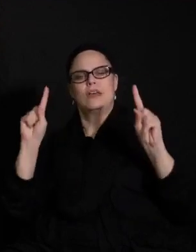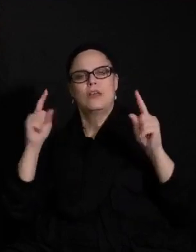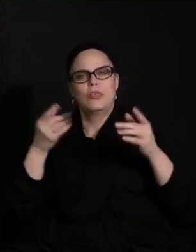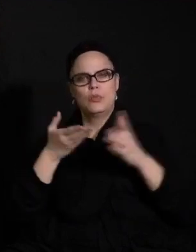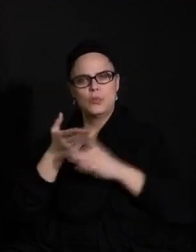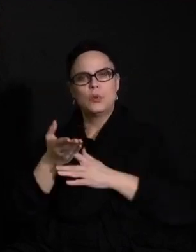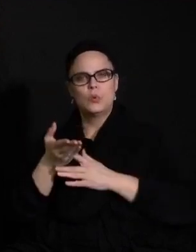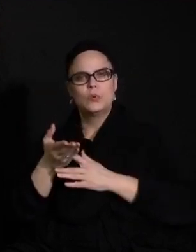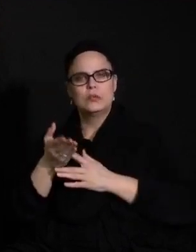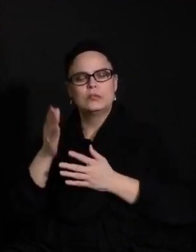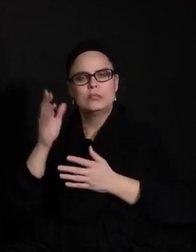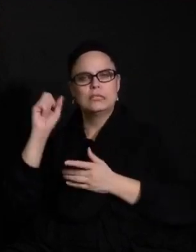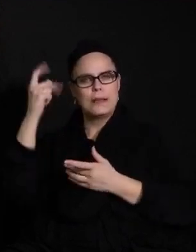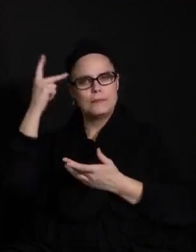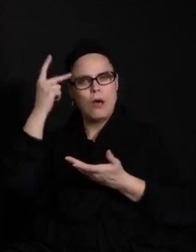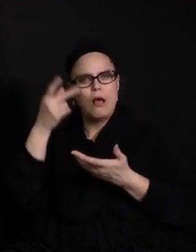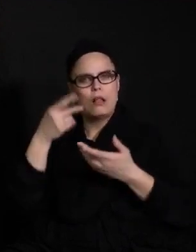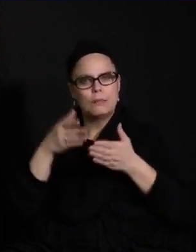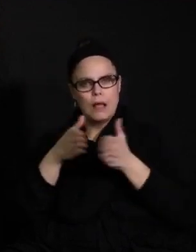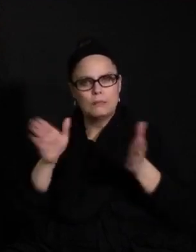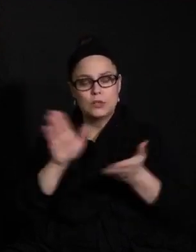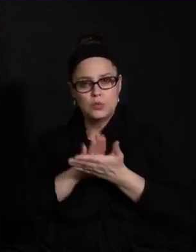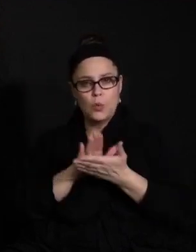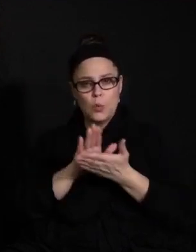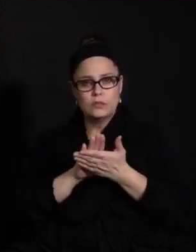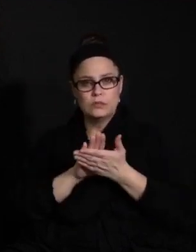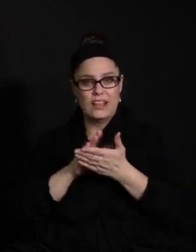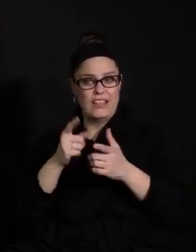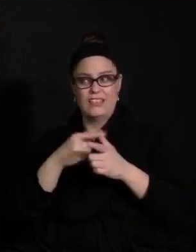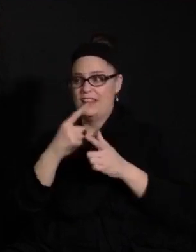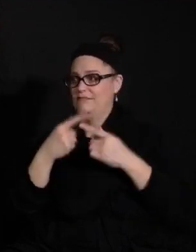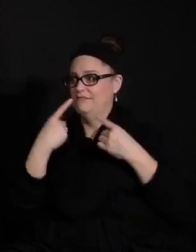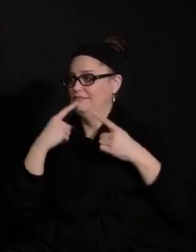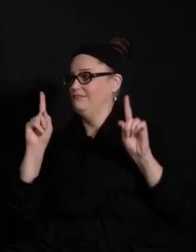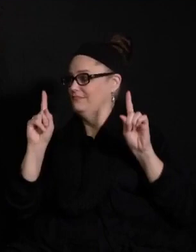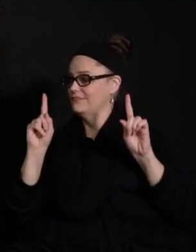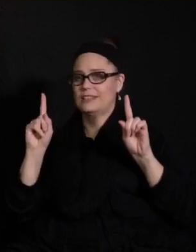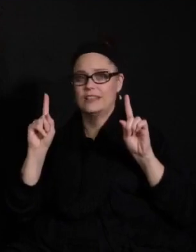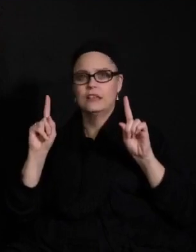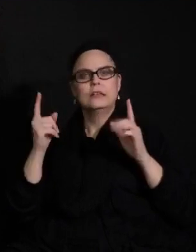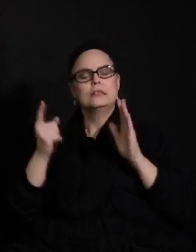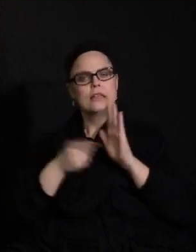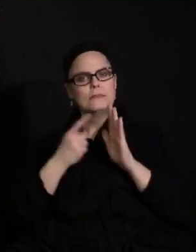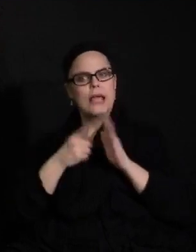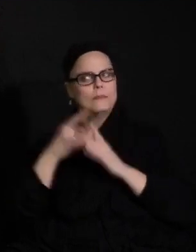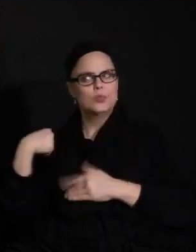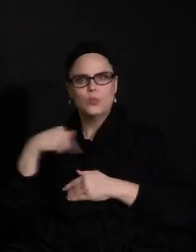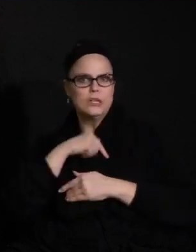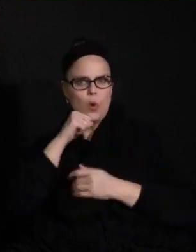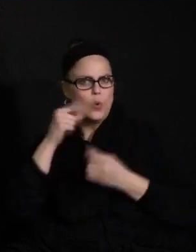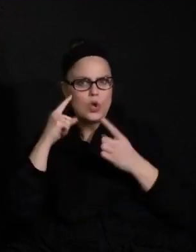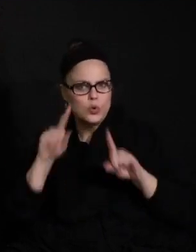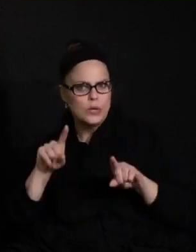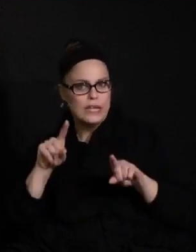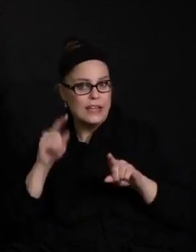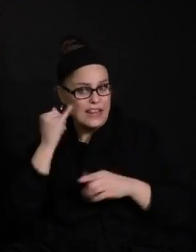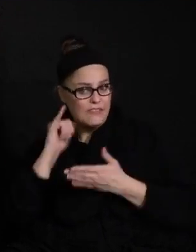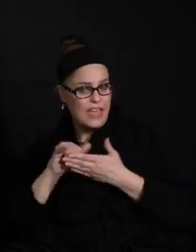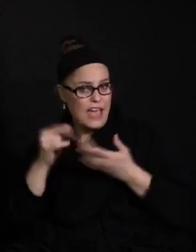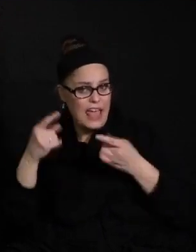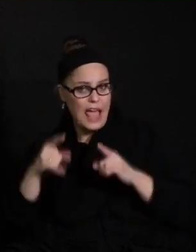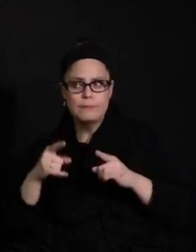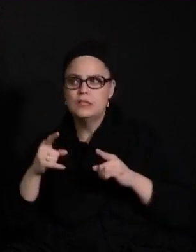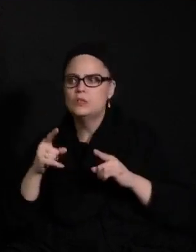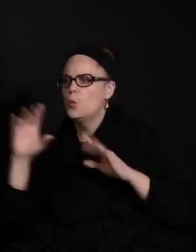they come through. And when as a team, when we're not right or when we're not in agreement, we seek out others to partner with us.